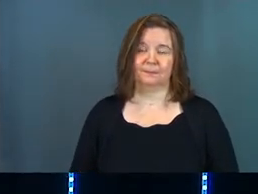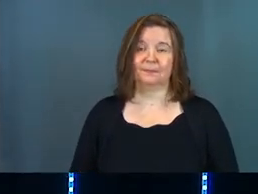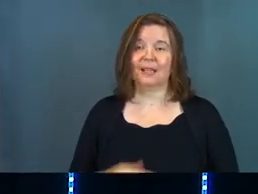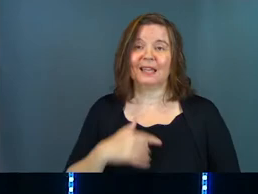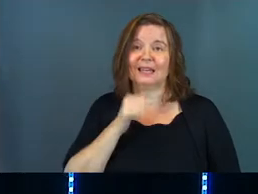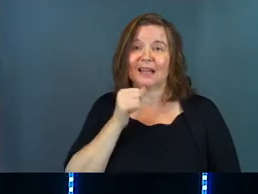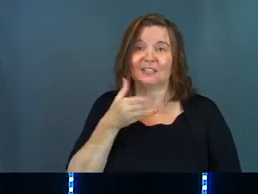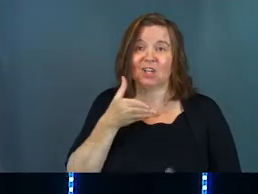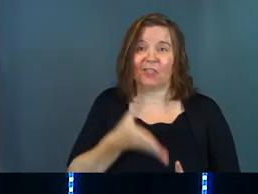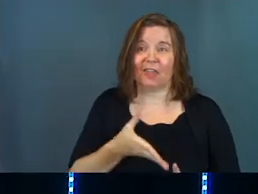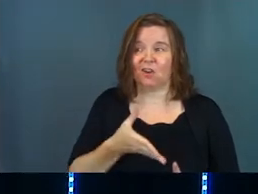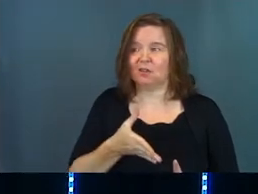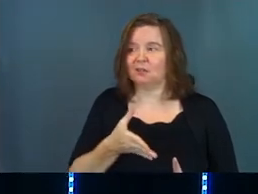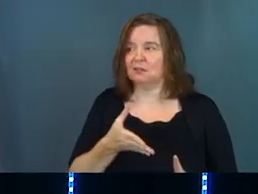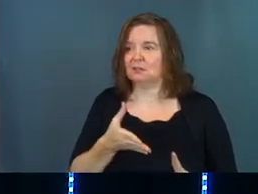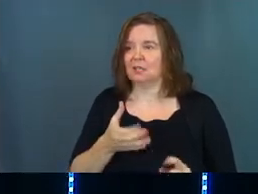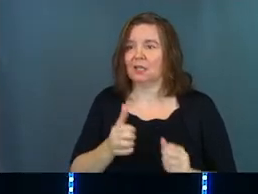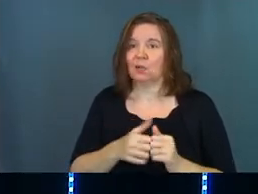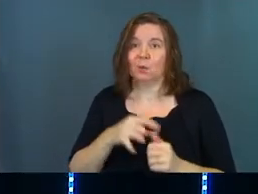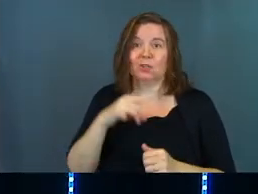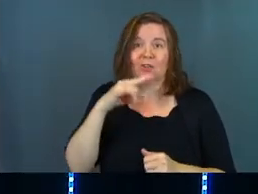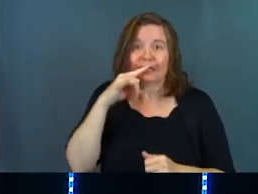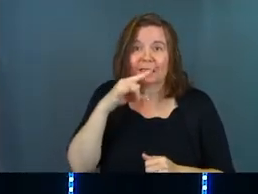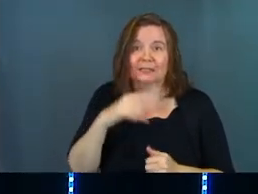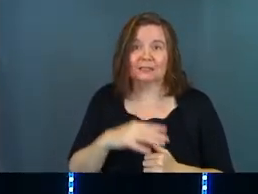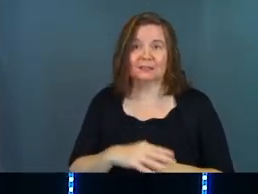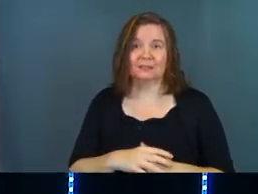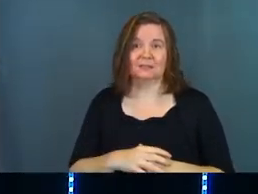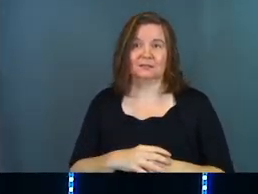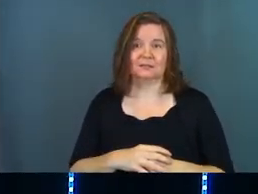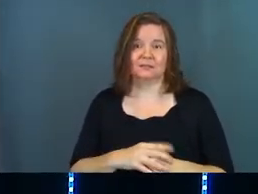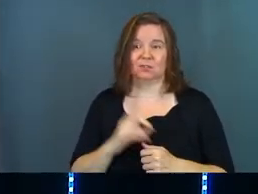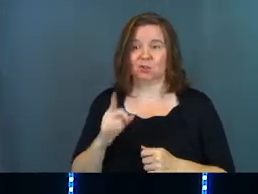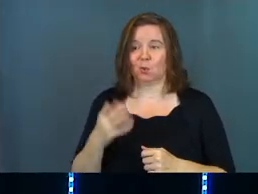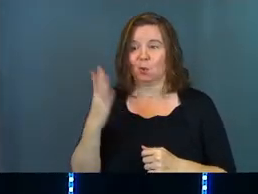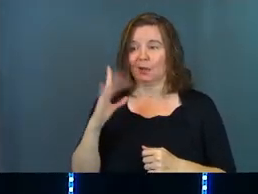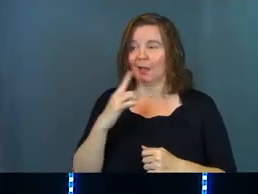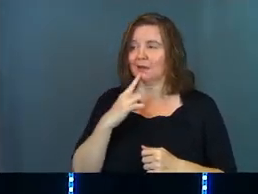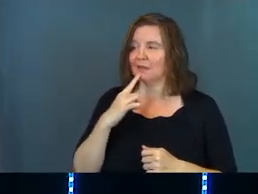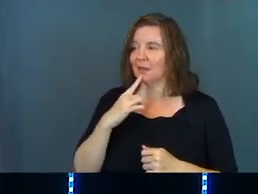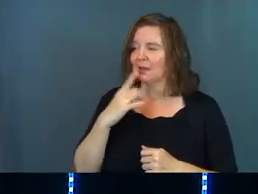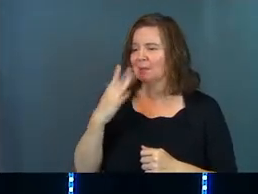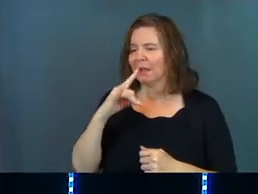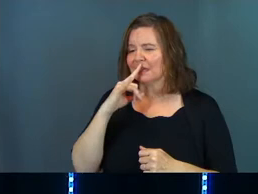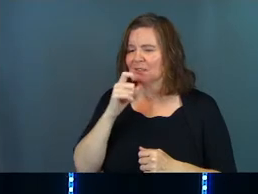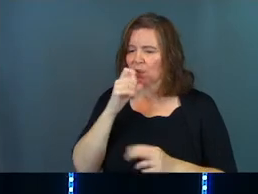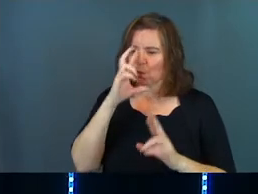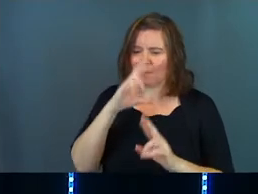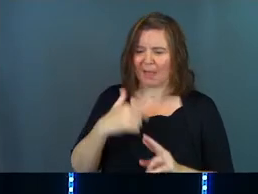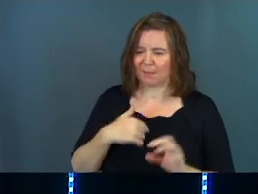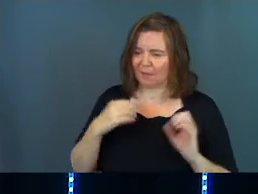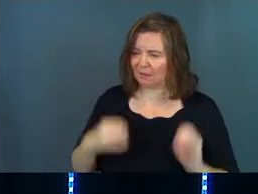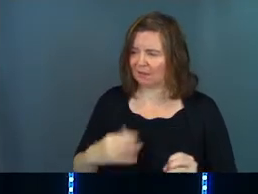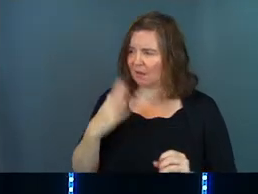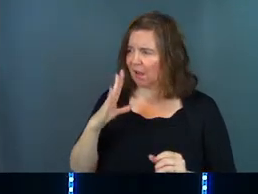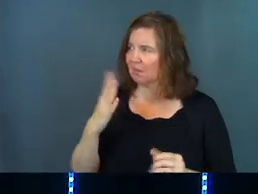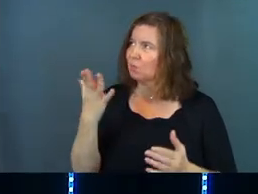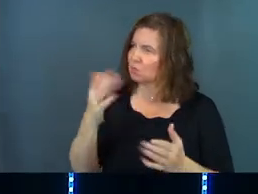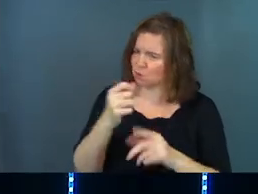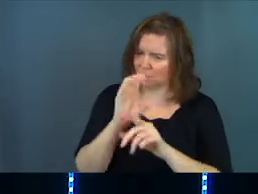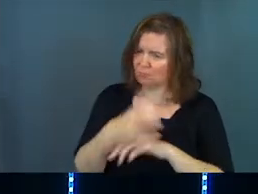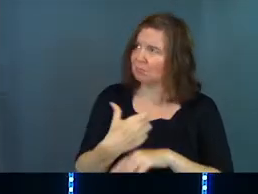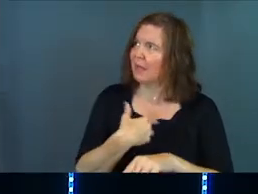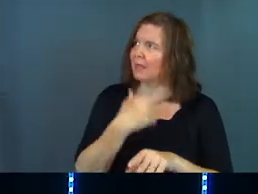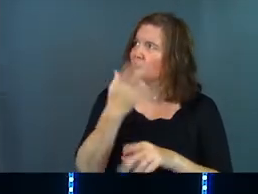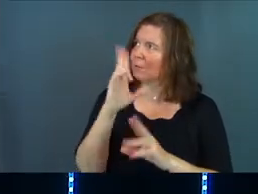And it's not just there, it's with your kids. Go to God and say, my kids don't respect me, God. God, would you